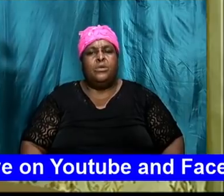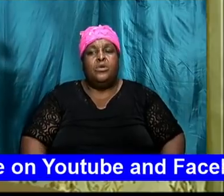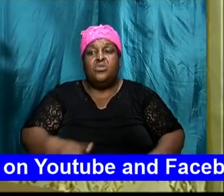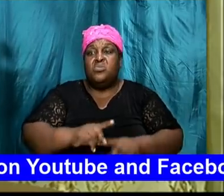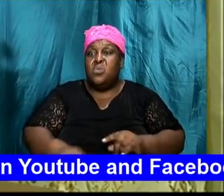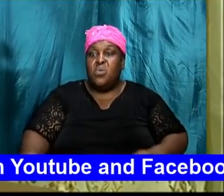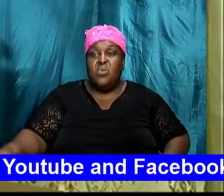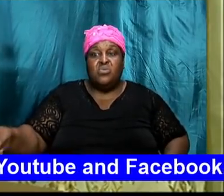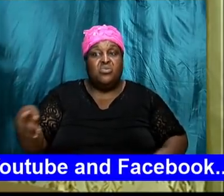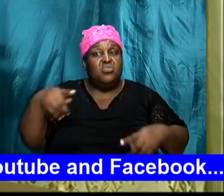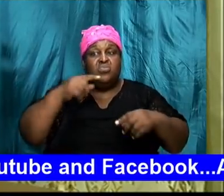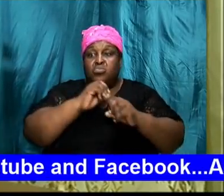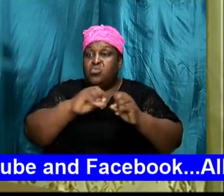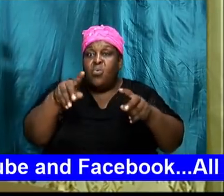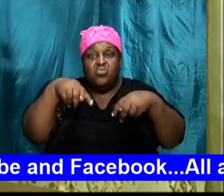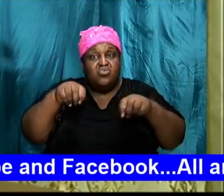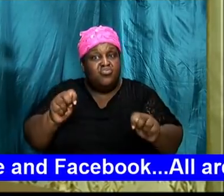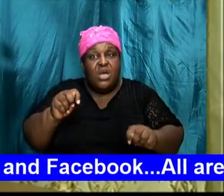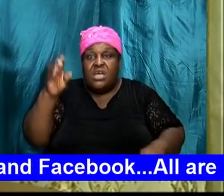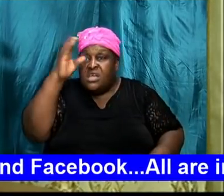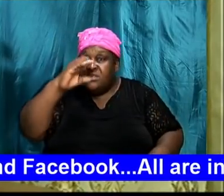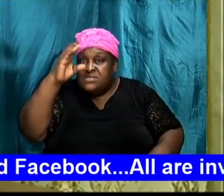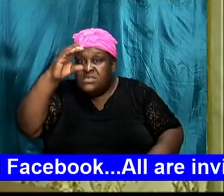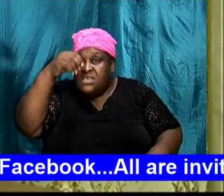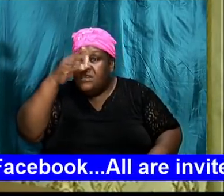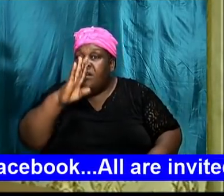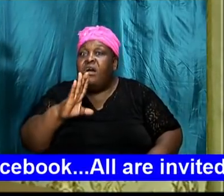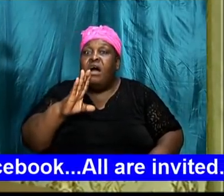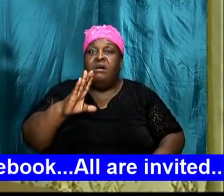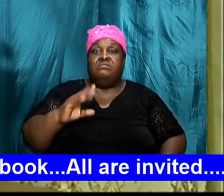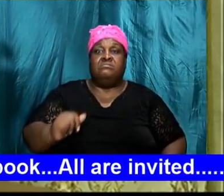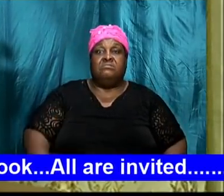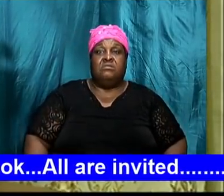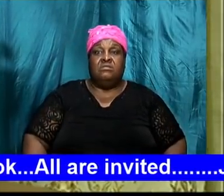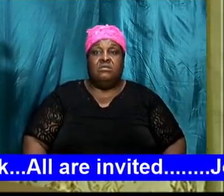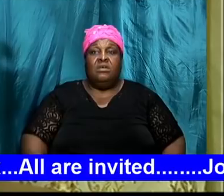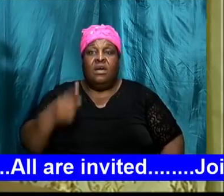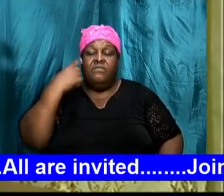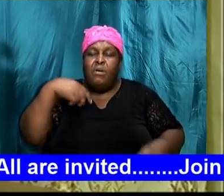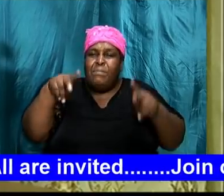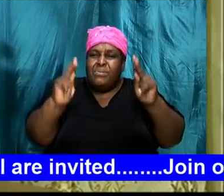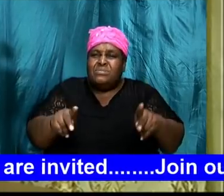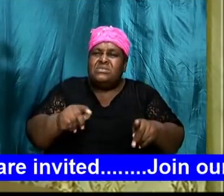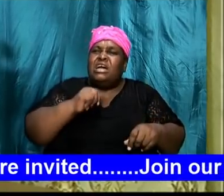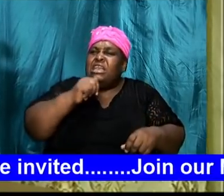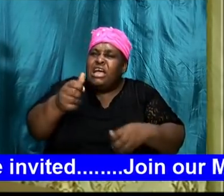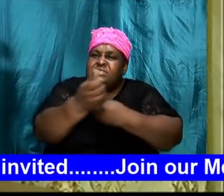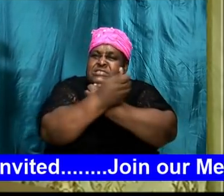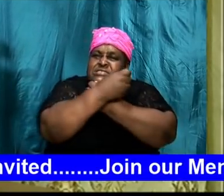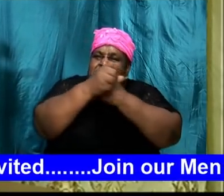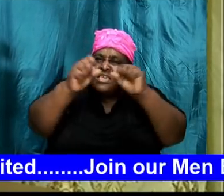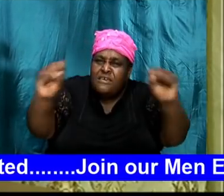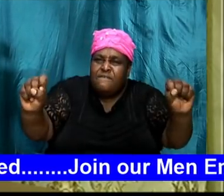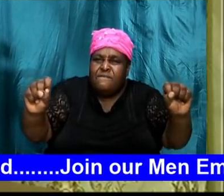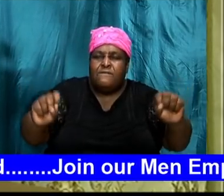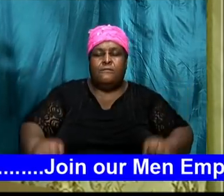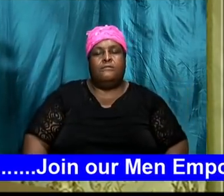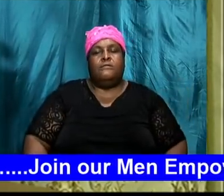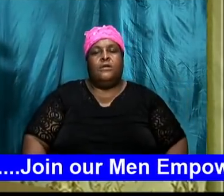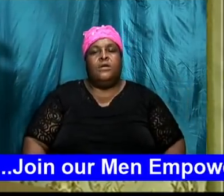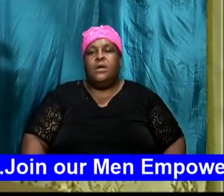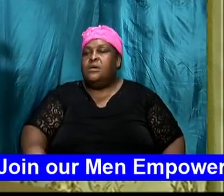because the Bible tells us his will already but when somebody that is safe the brother that is safe the sister that is safe